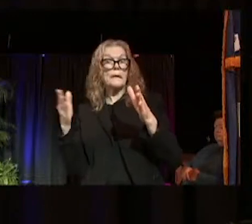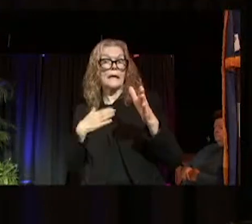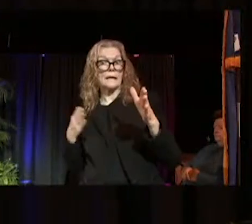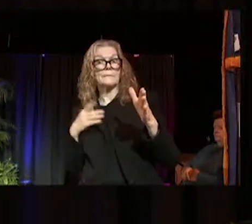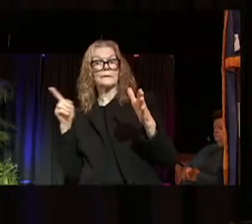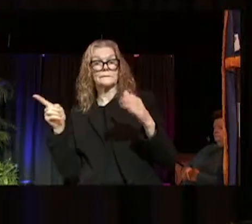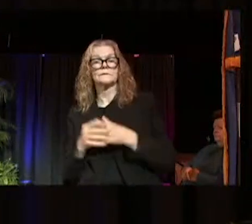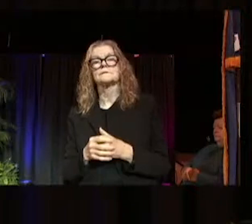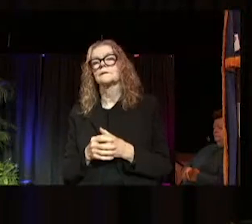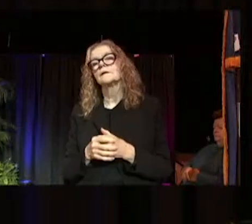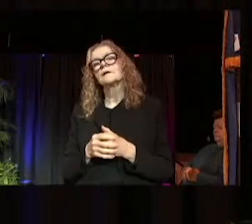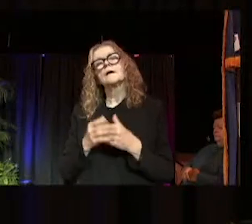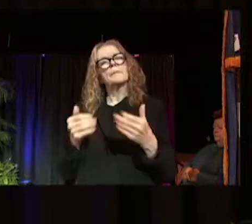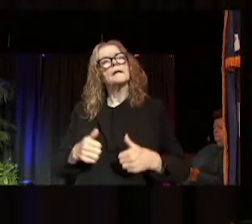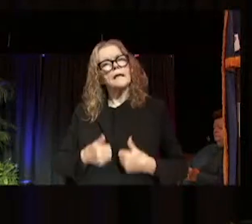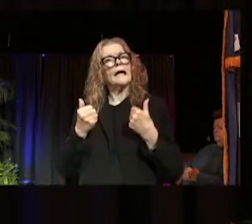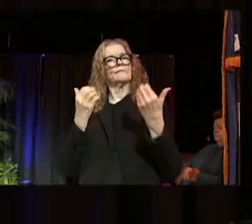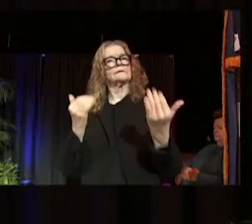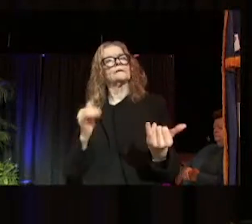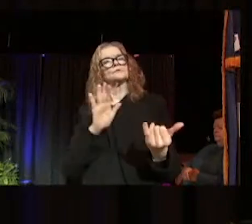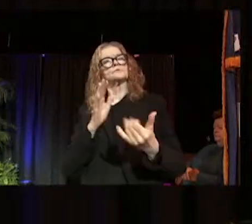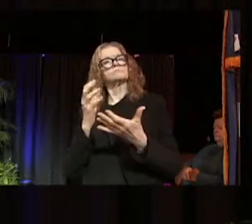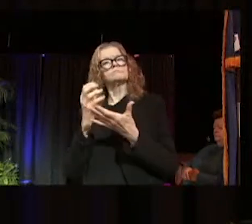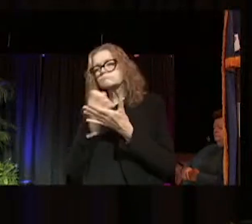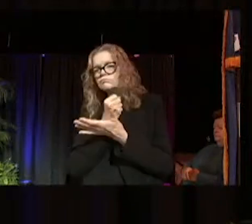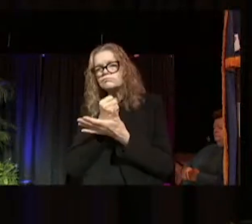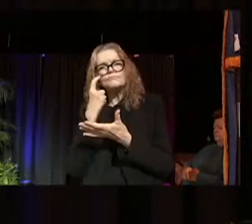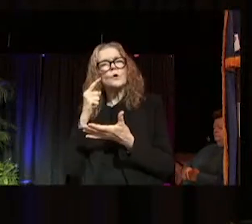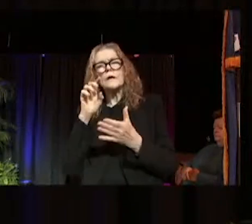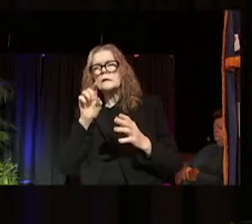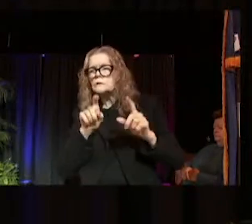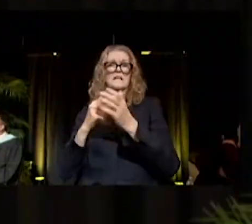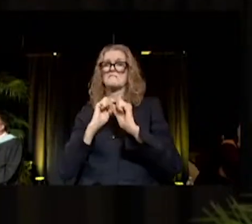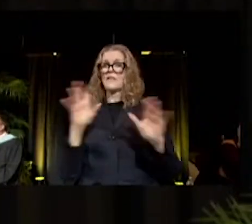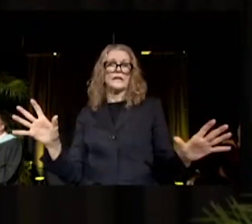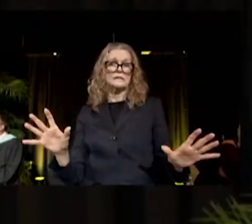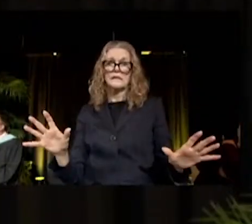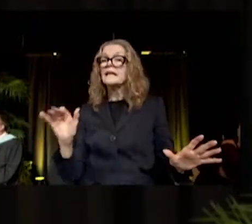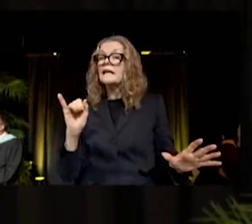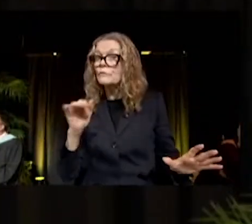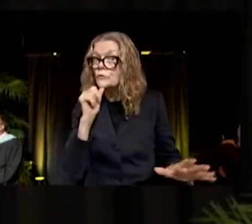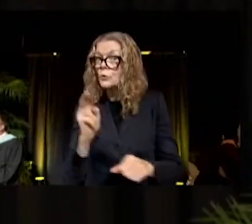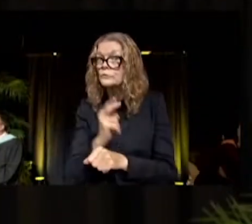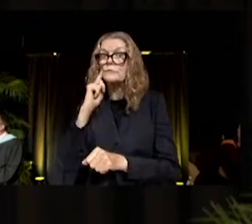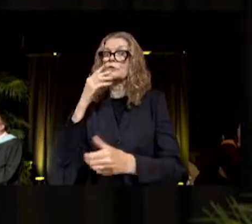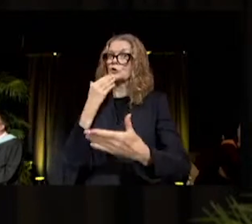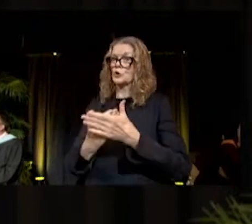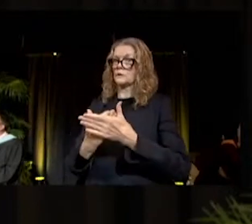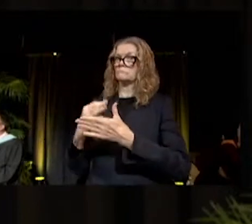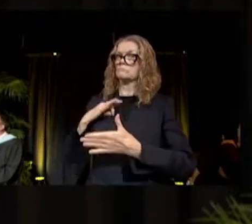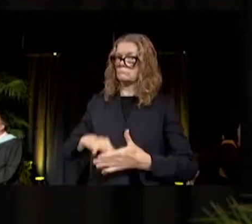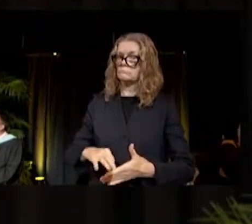place to start, but life is a chance to experiment and create our own unique ways along the way. The biggest mistake we can make